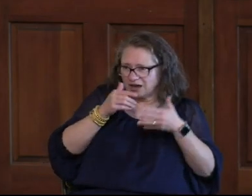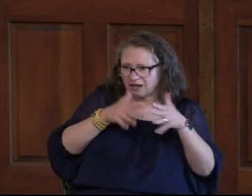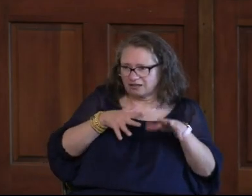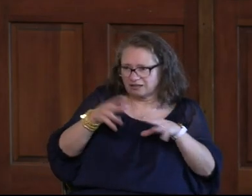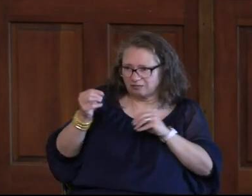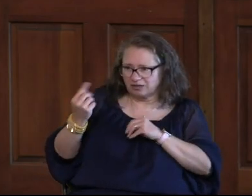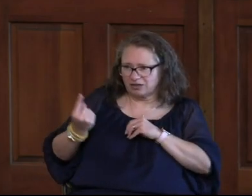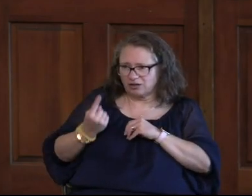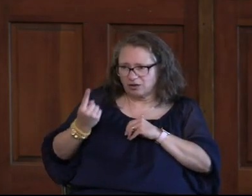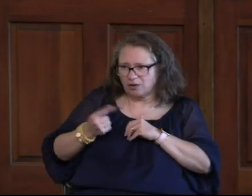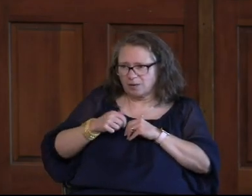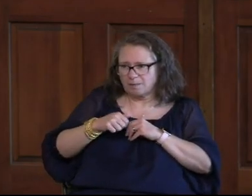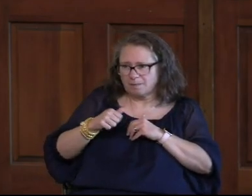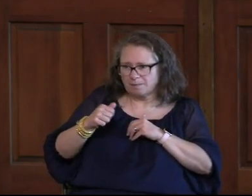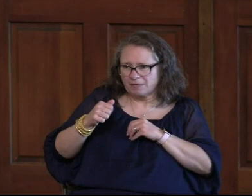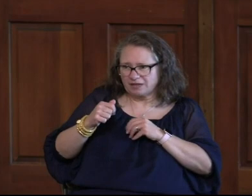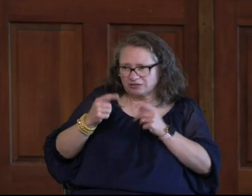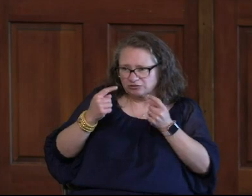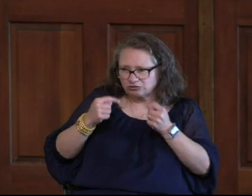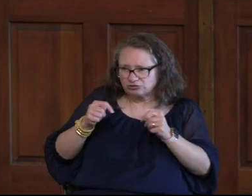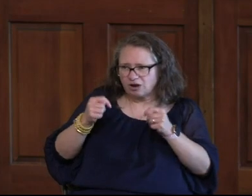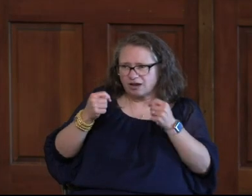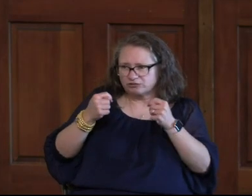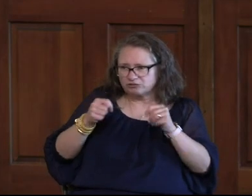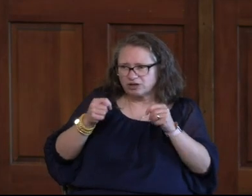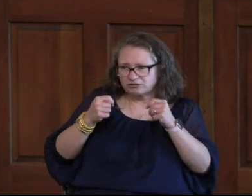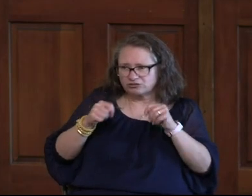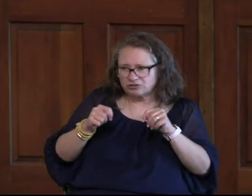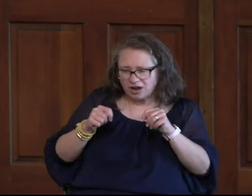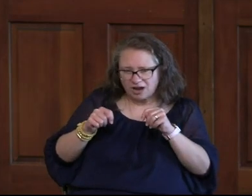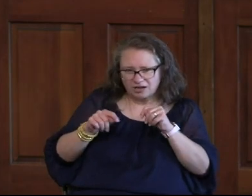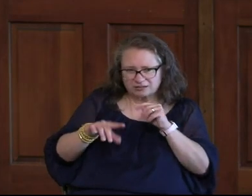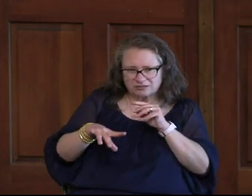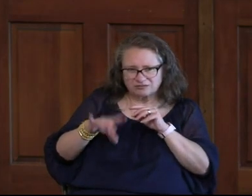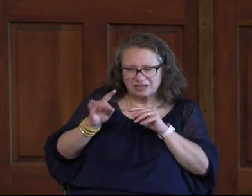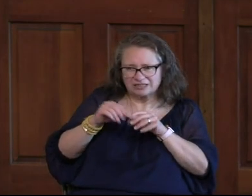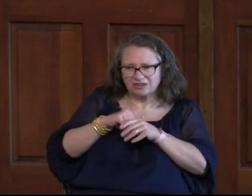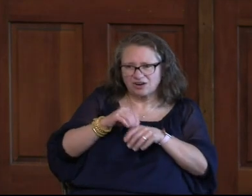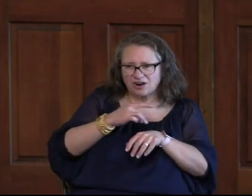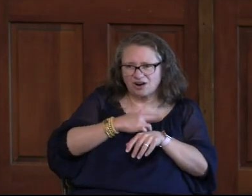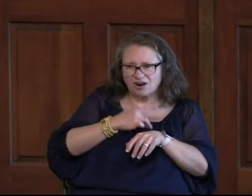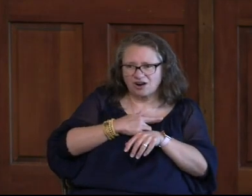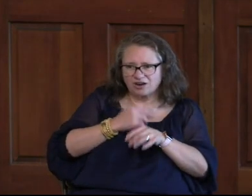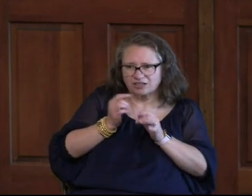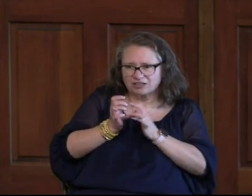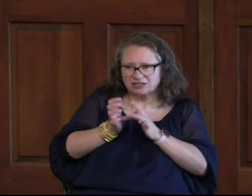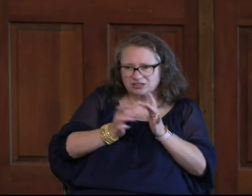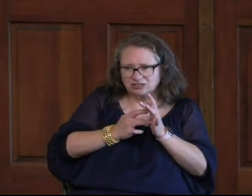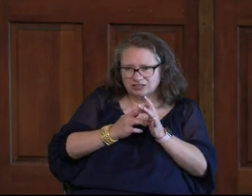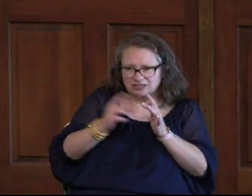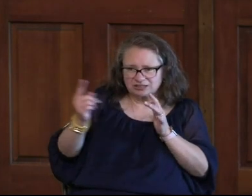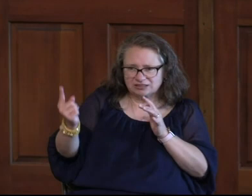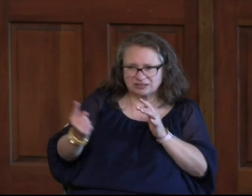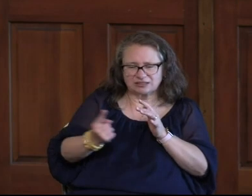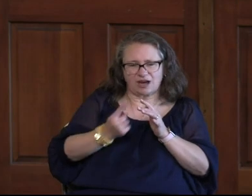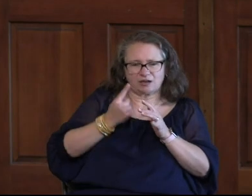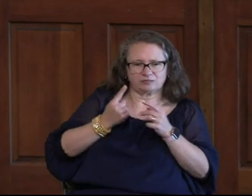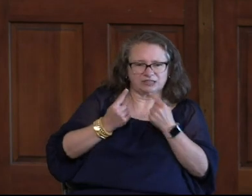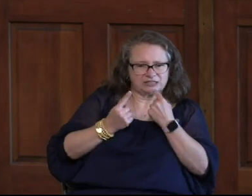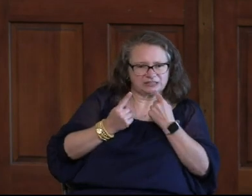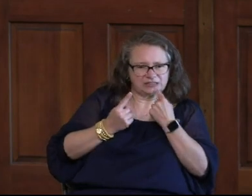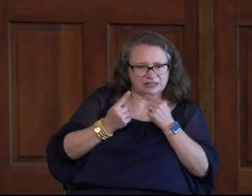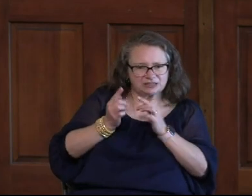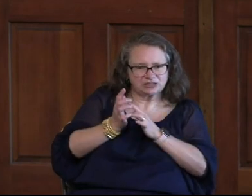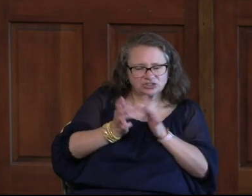Maybe Another One And So She's Trying To Quench The Thirst That Is In Her Heart And Jesus Comes To Her And He Says